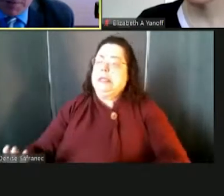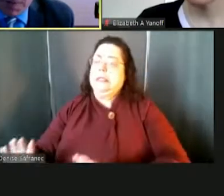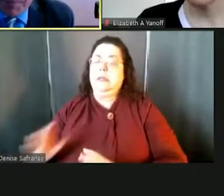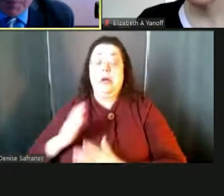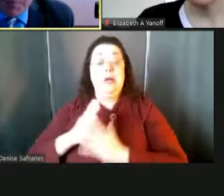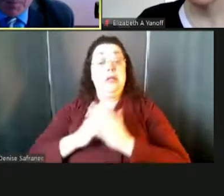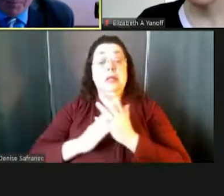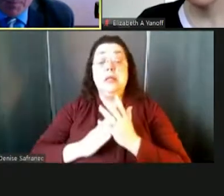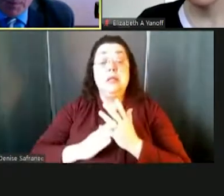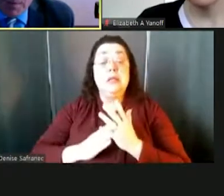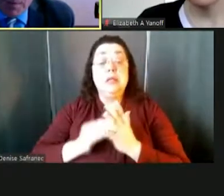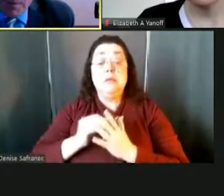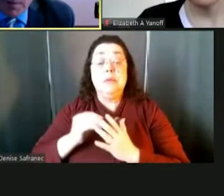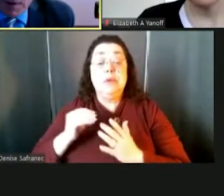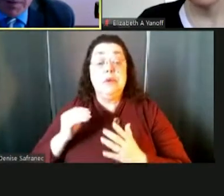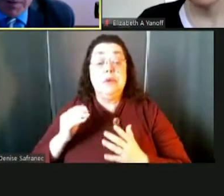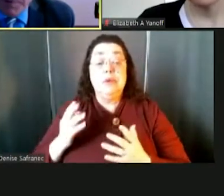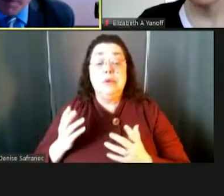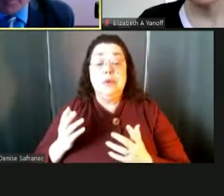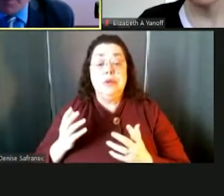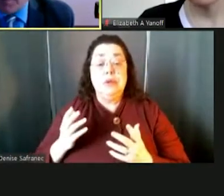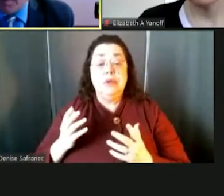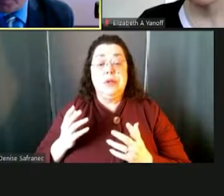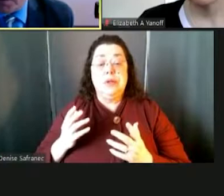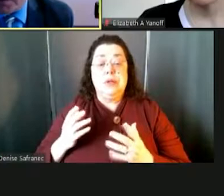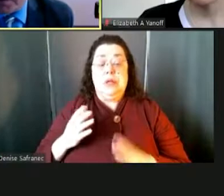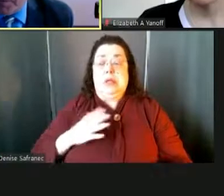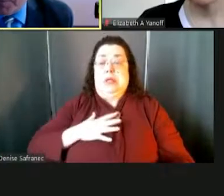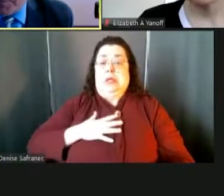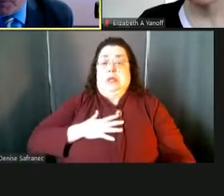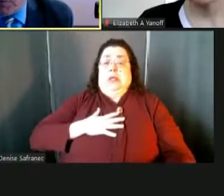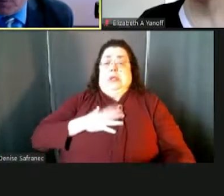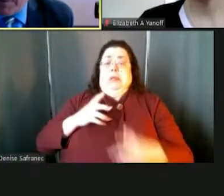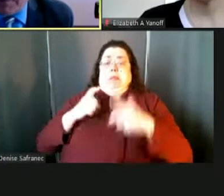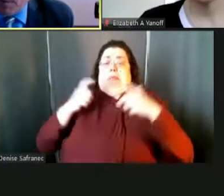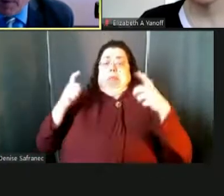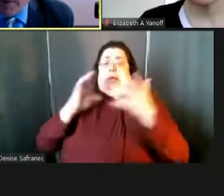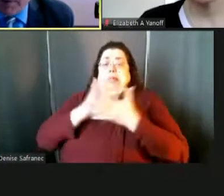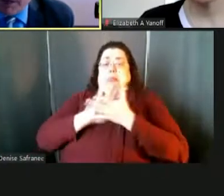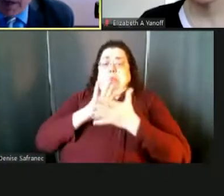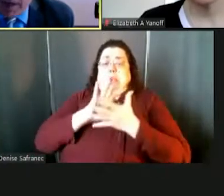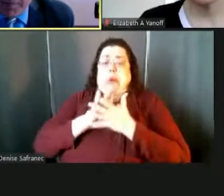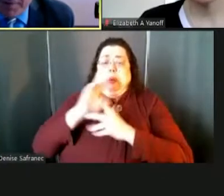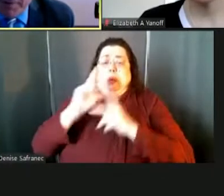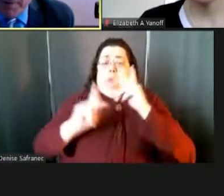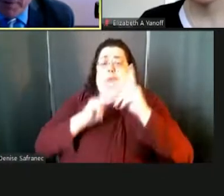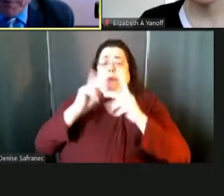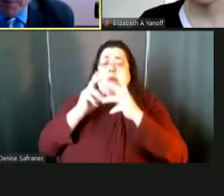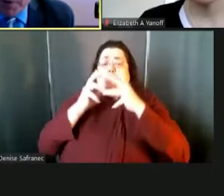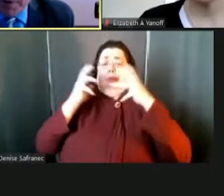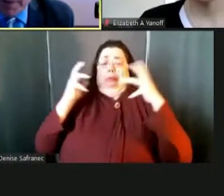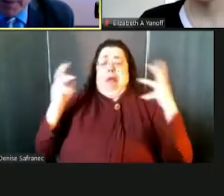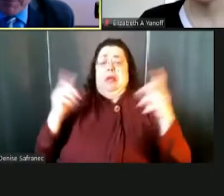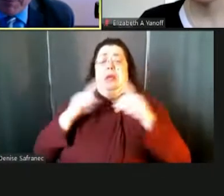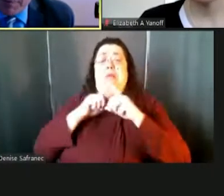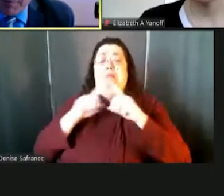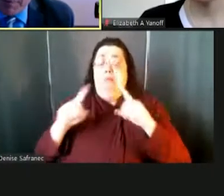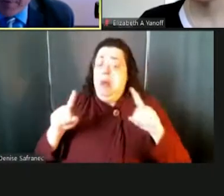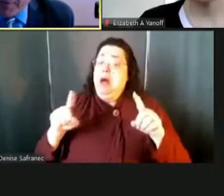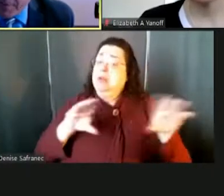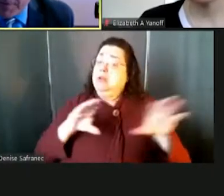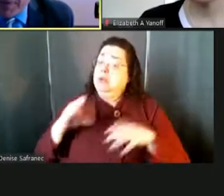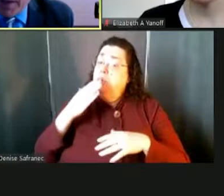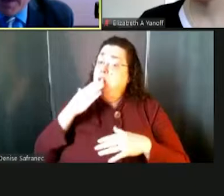children, for example, who are intimidated by a large school setting, but who have done well in our hybrid because they have,